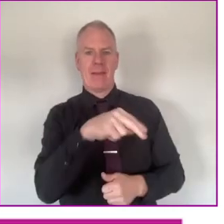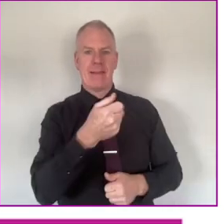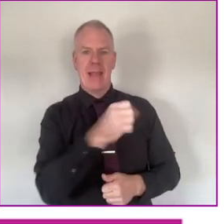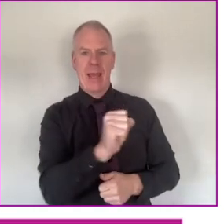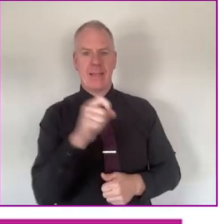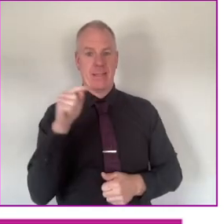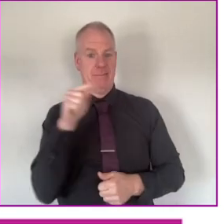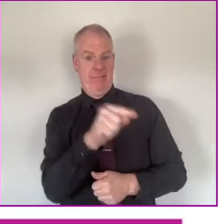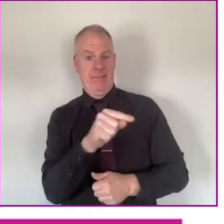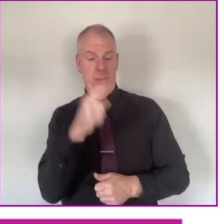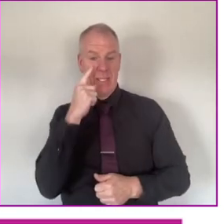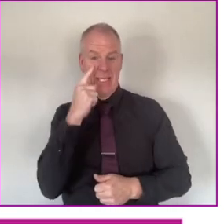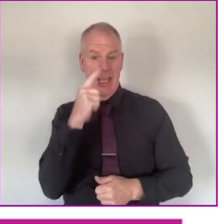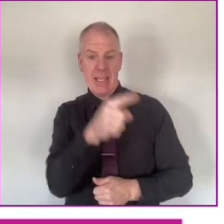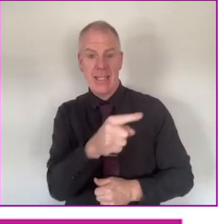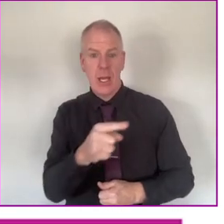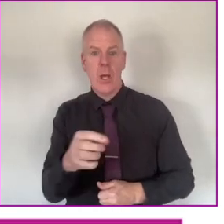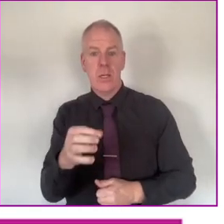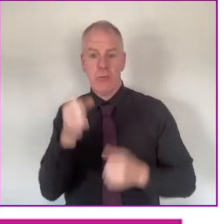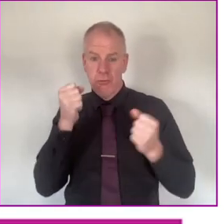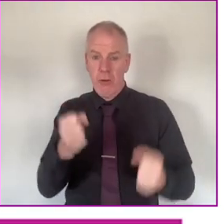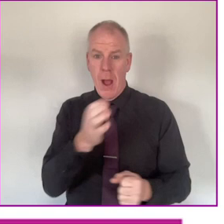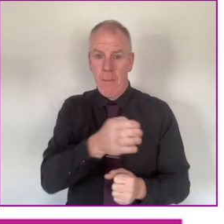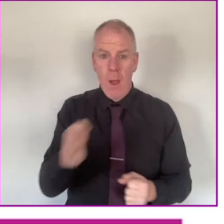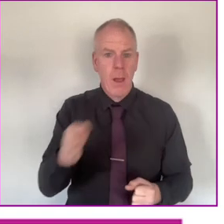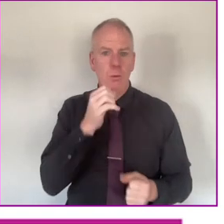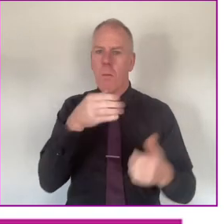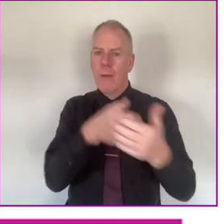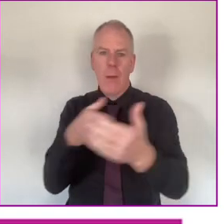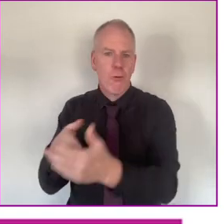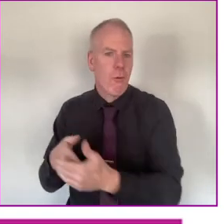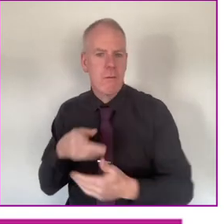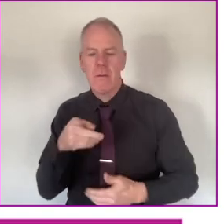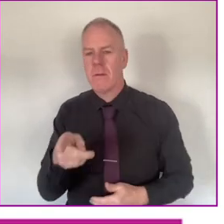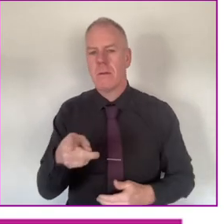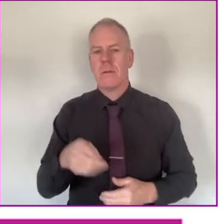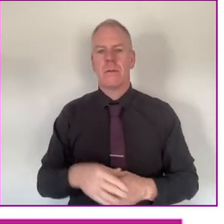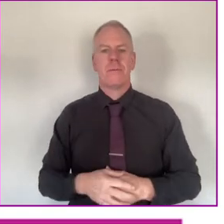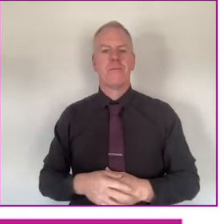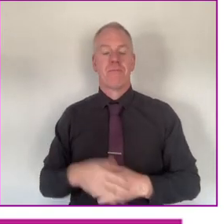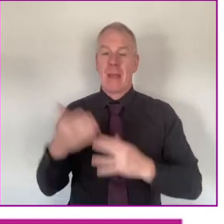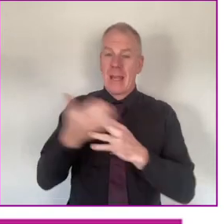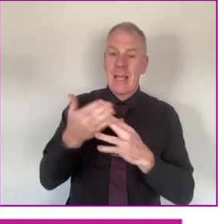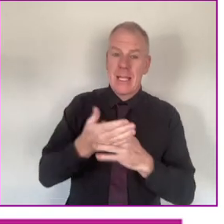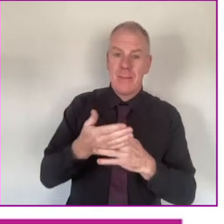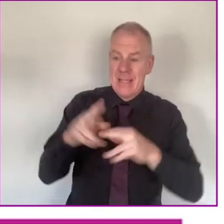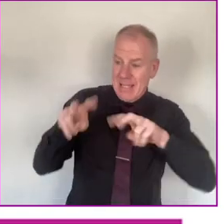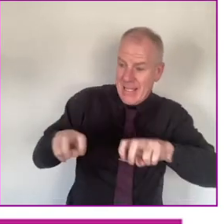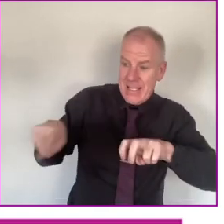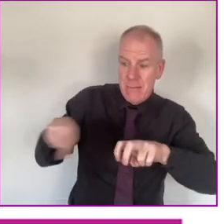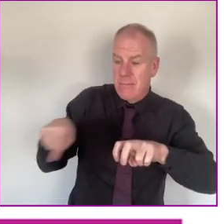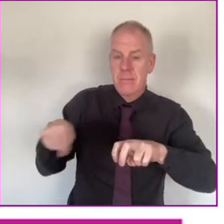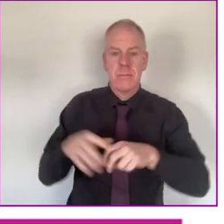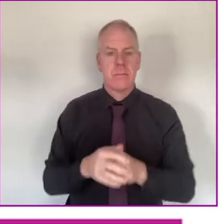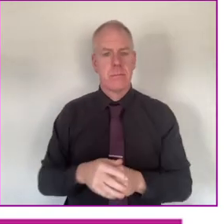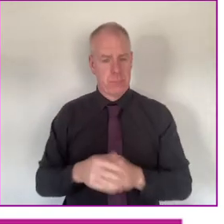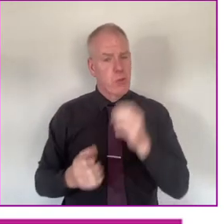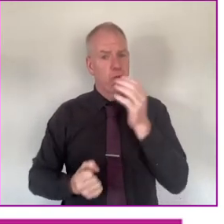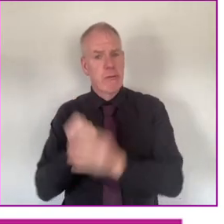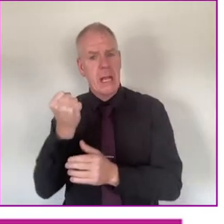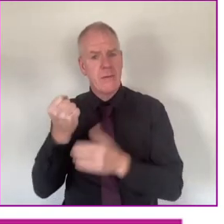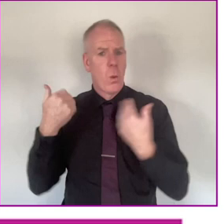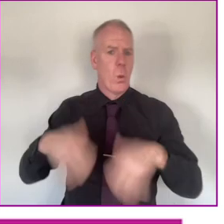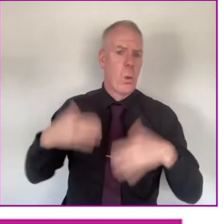had NACE. And here you see good parking, no obstacles, accessible friendly seating,